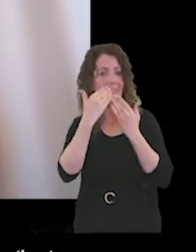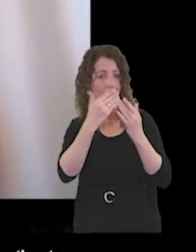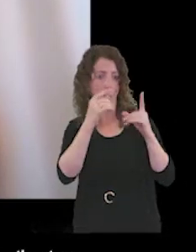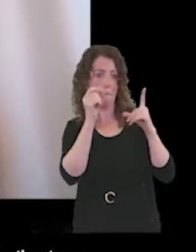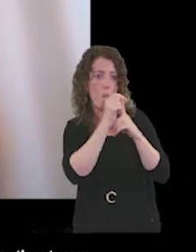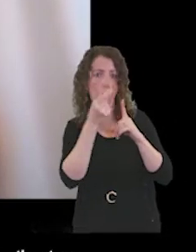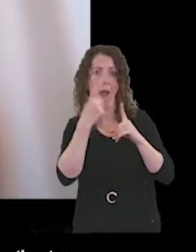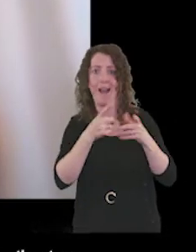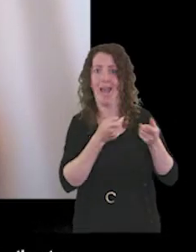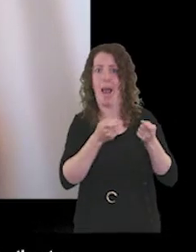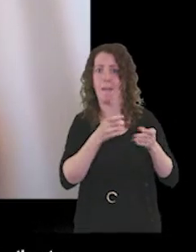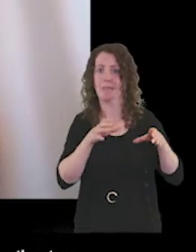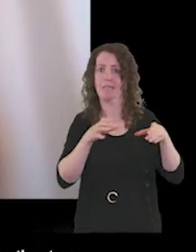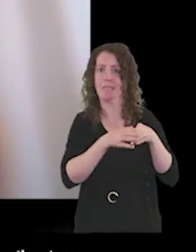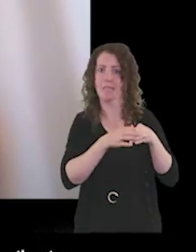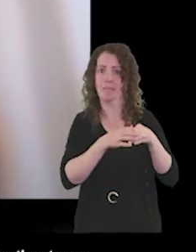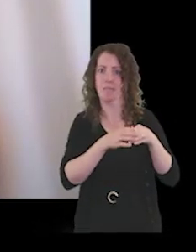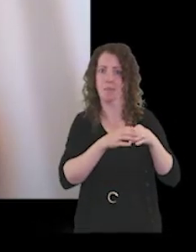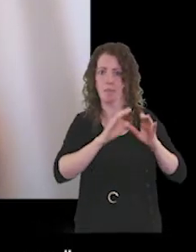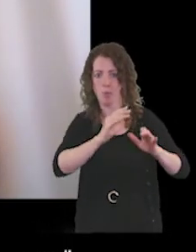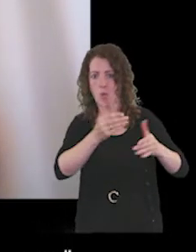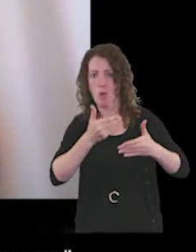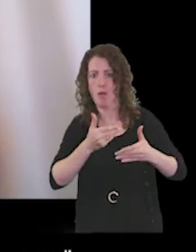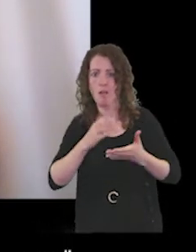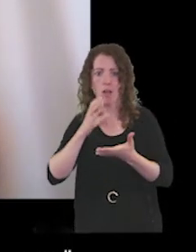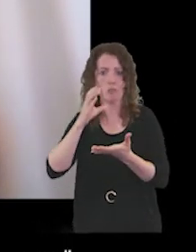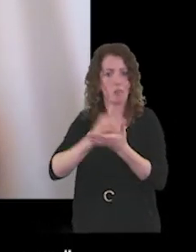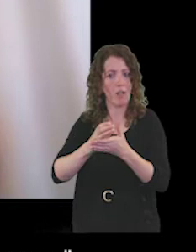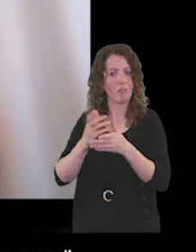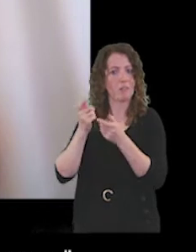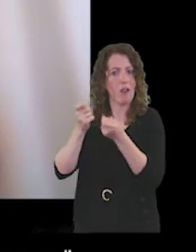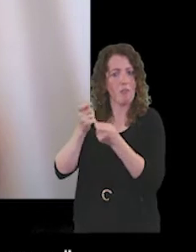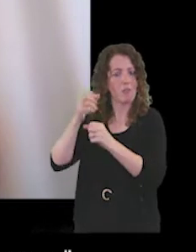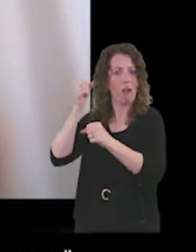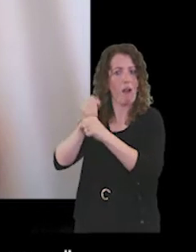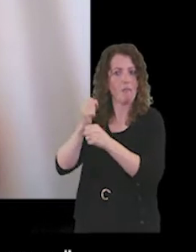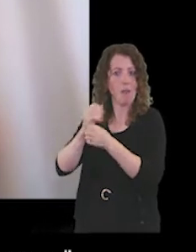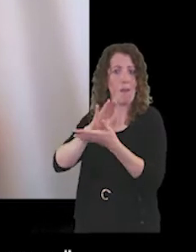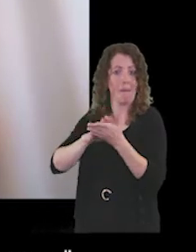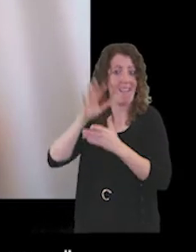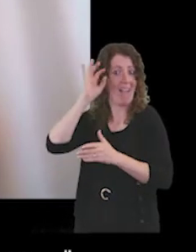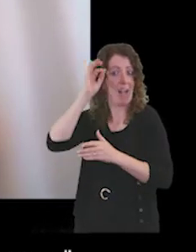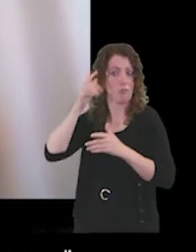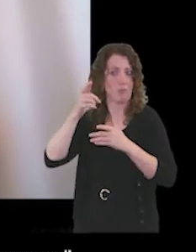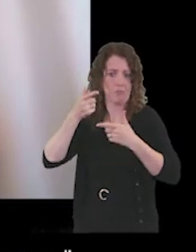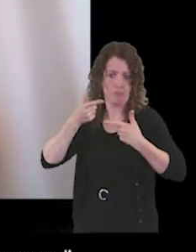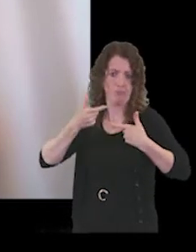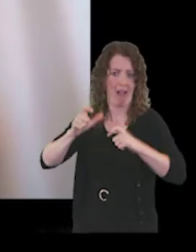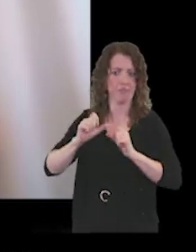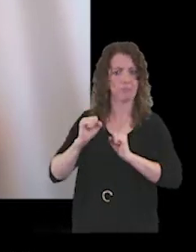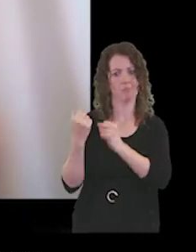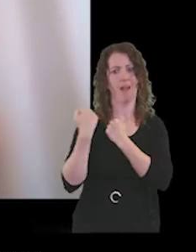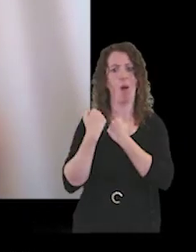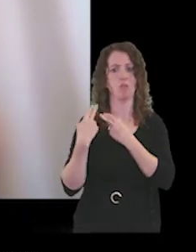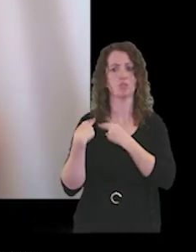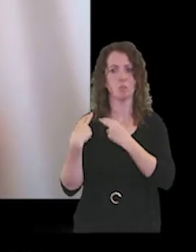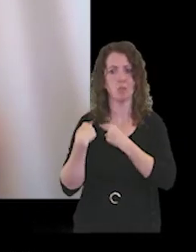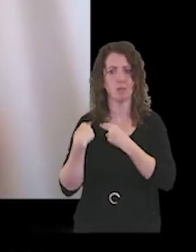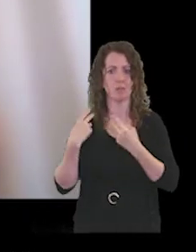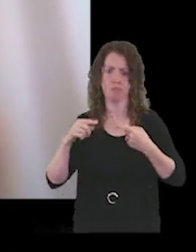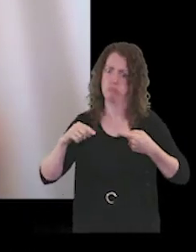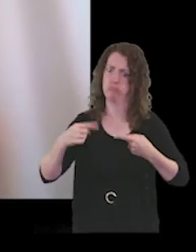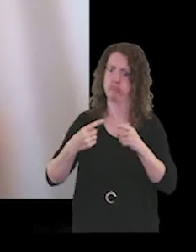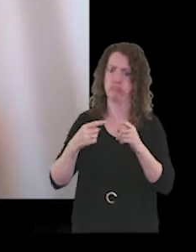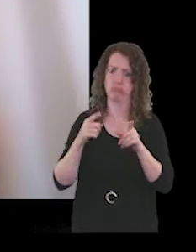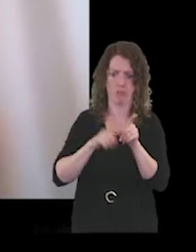team serving Trust Directors and Governors for the way they enabled the Council to carry out its responsibilities in the most challenging